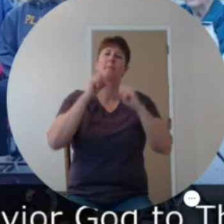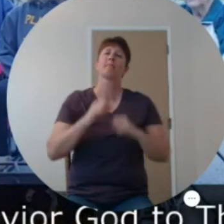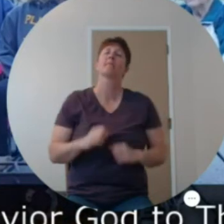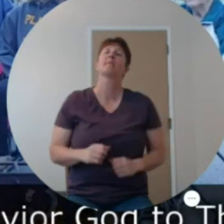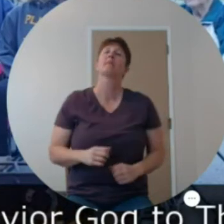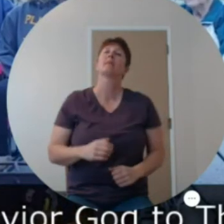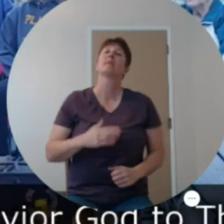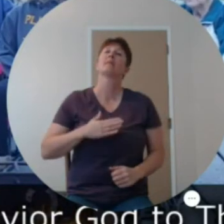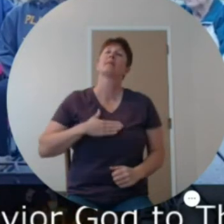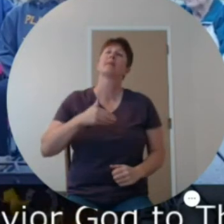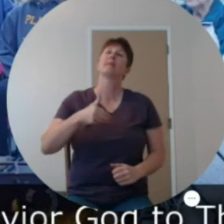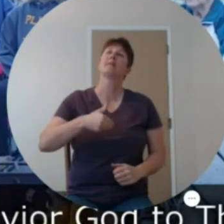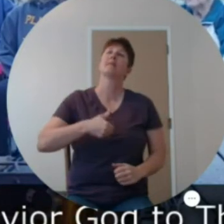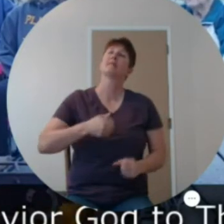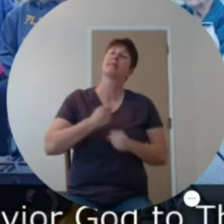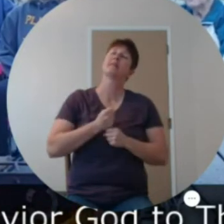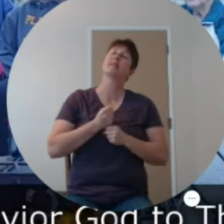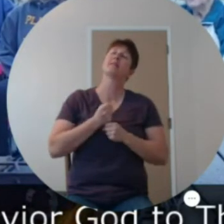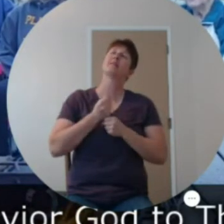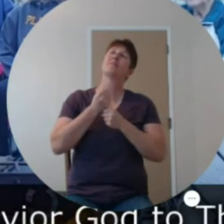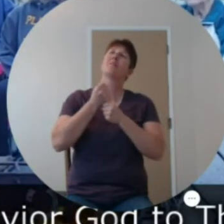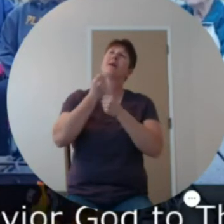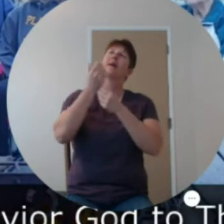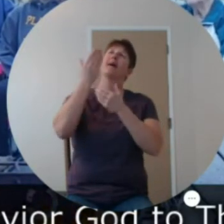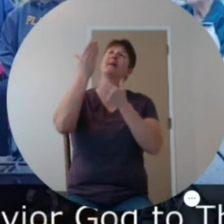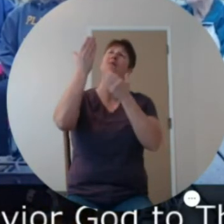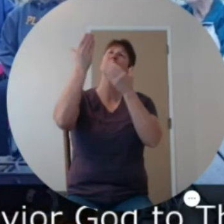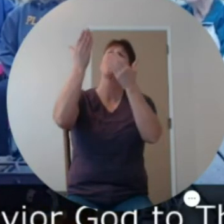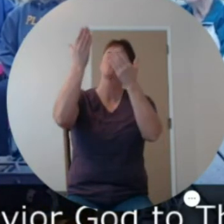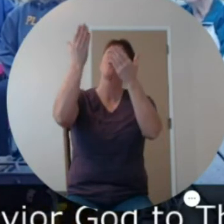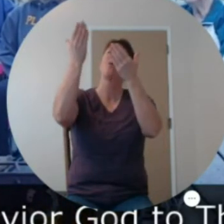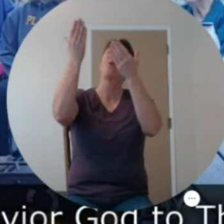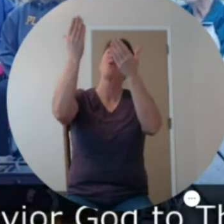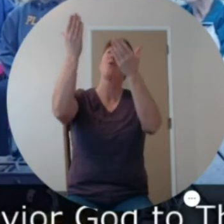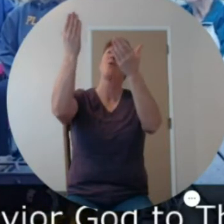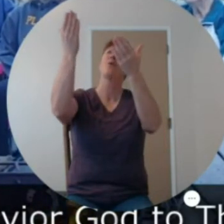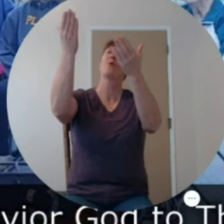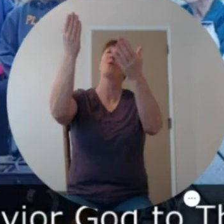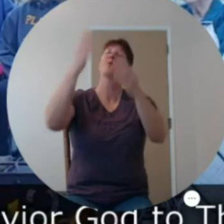Then sings my soul,